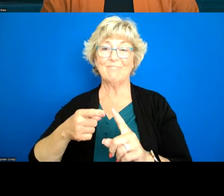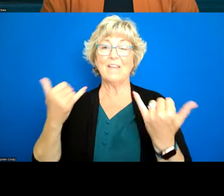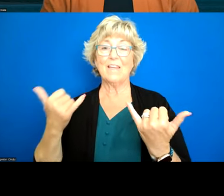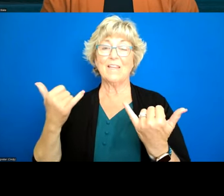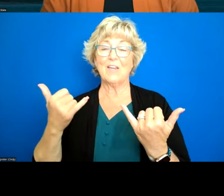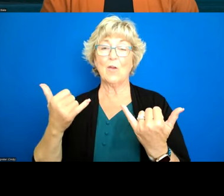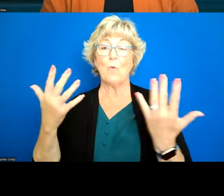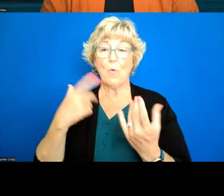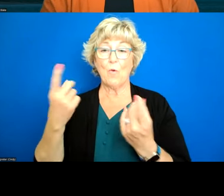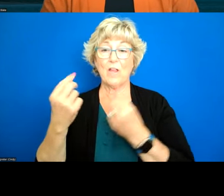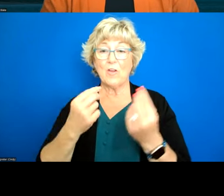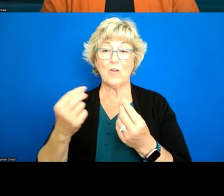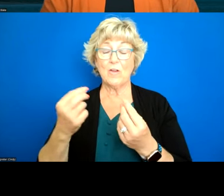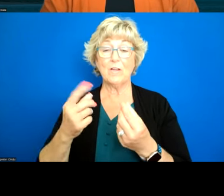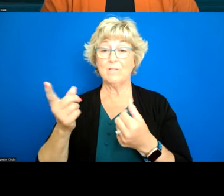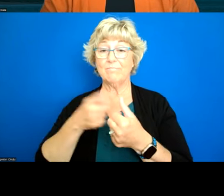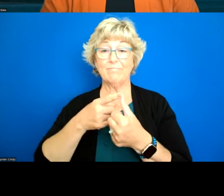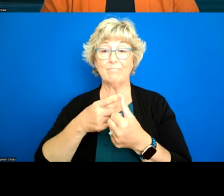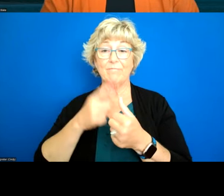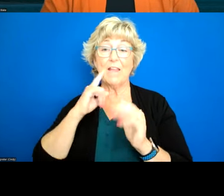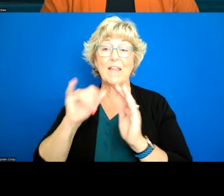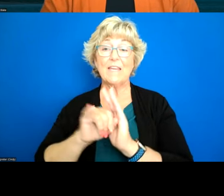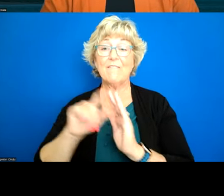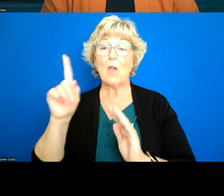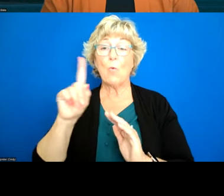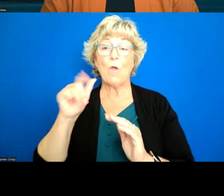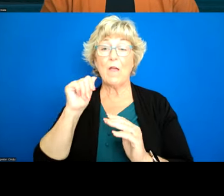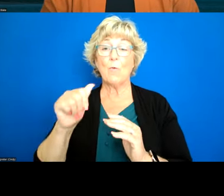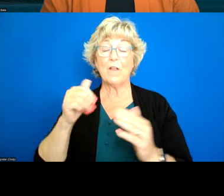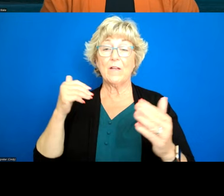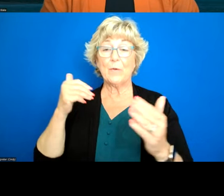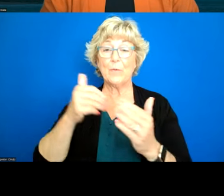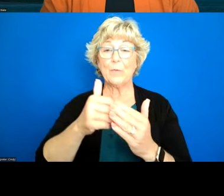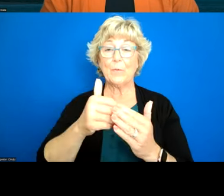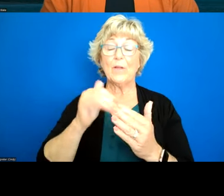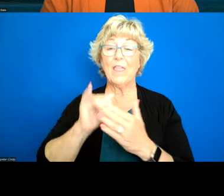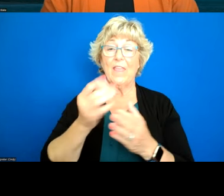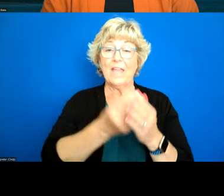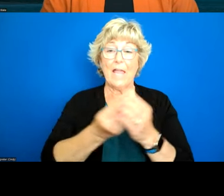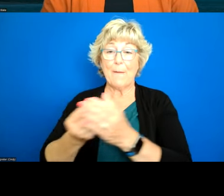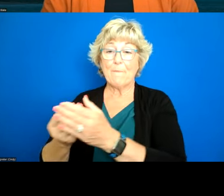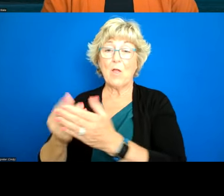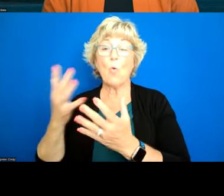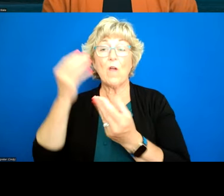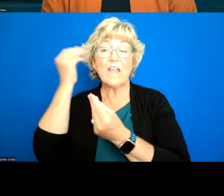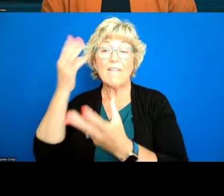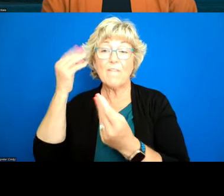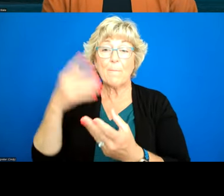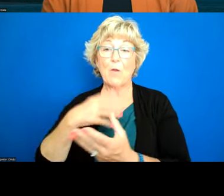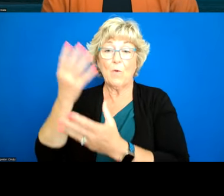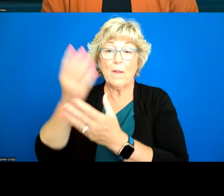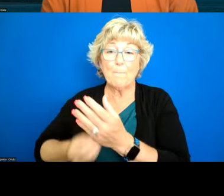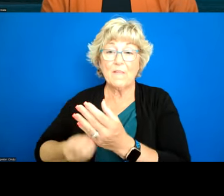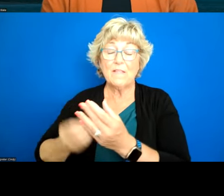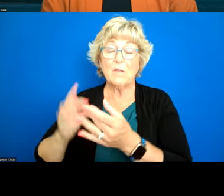going to do initially which is really identifying where we can close the data gaps identifying what data are we missing when it comes to